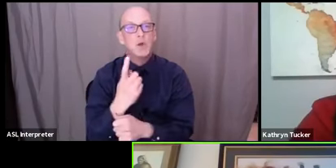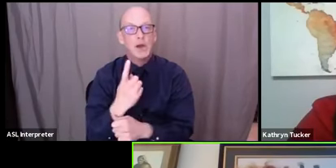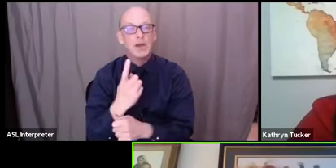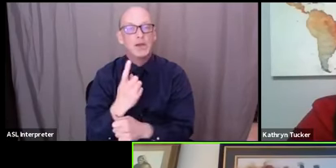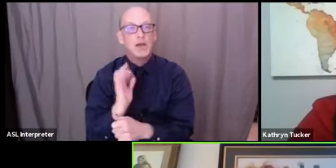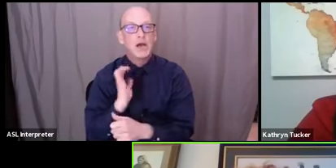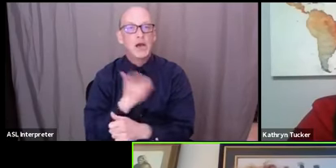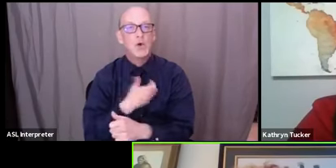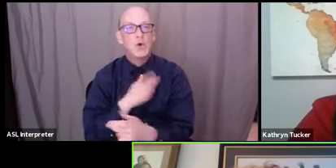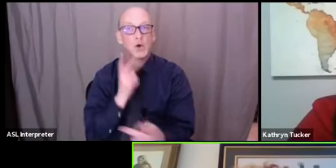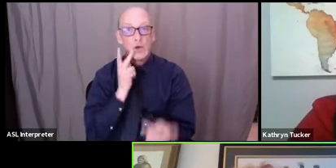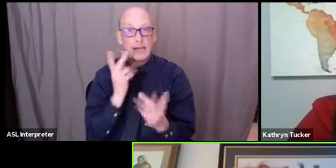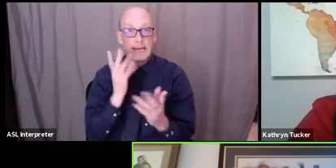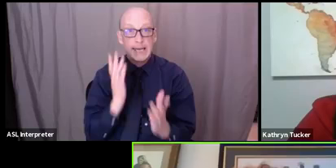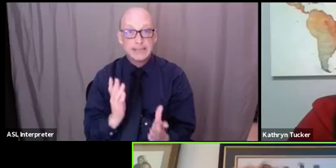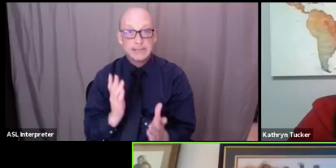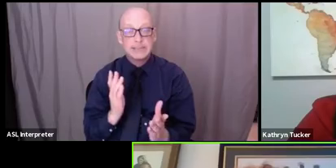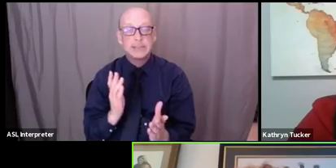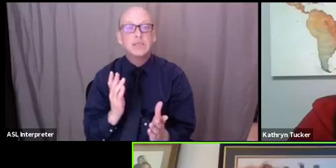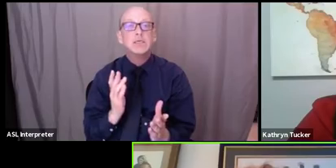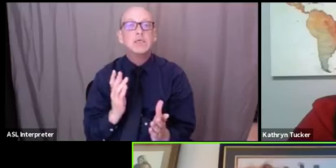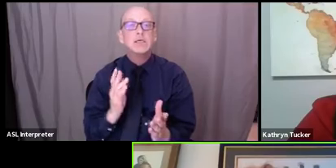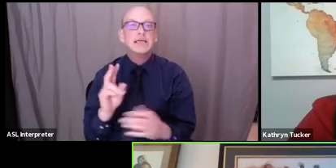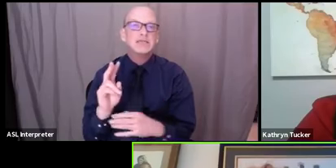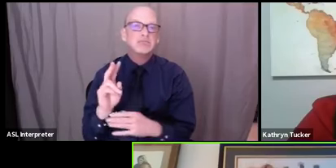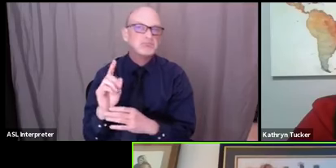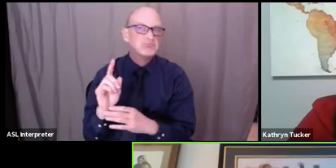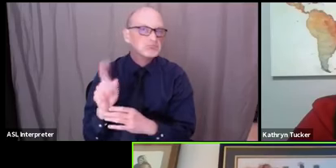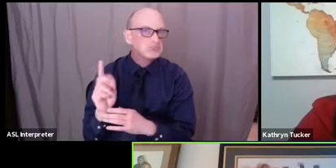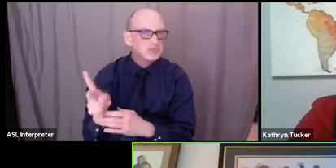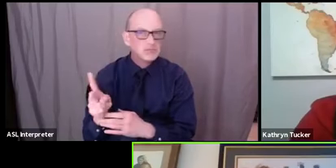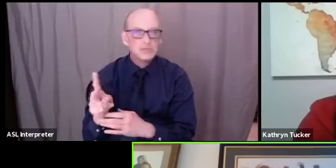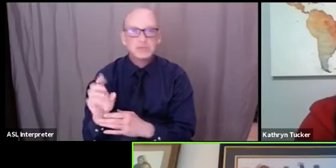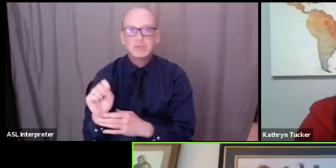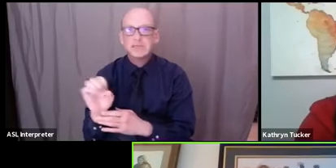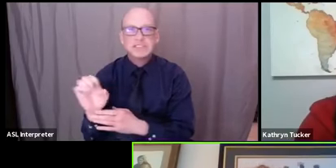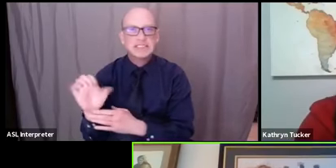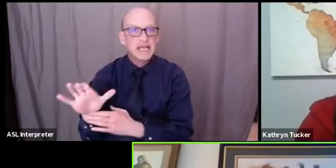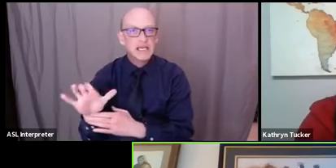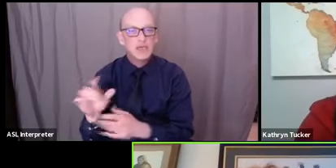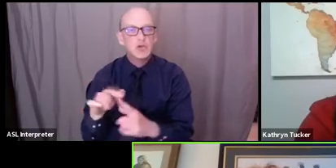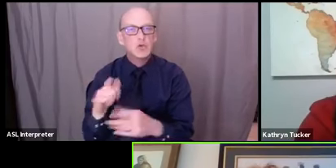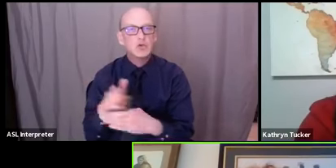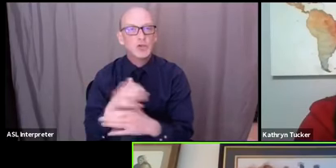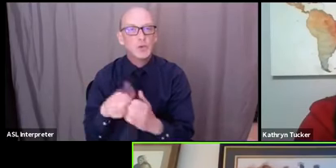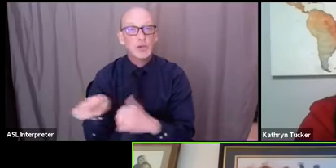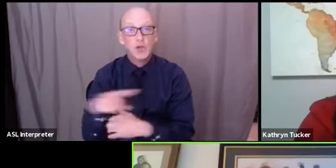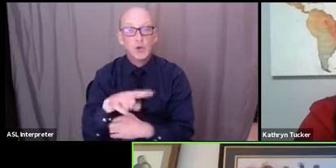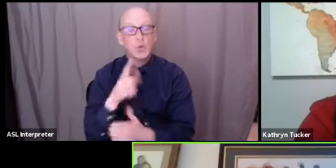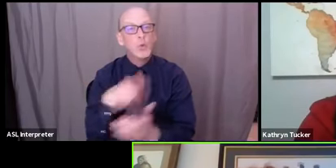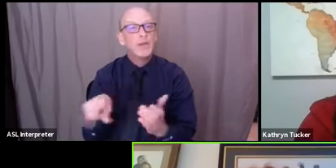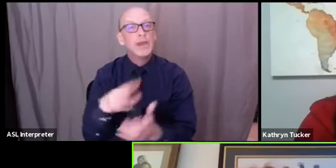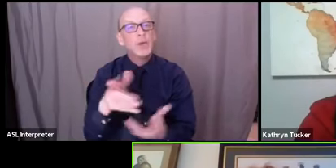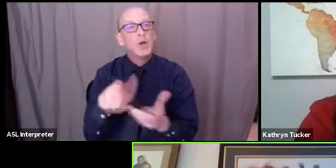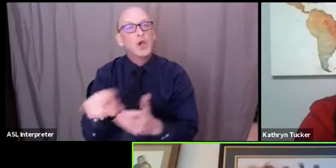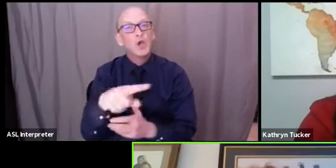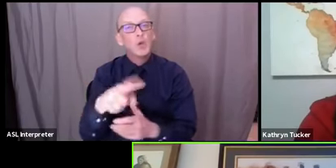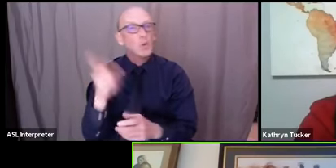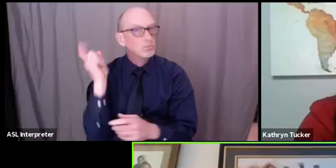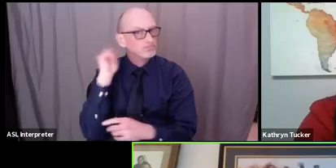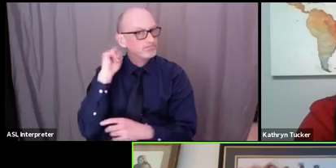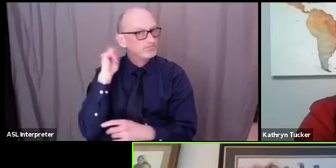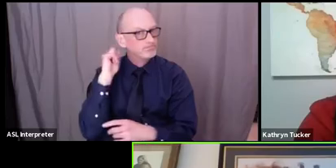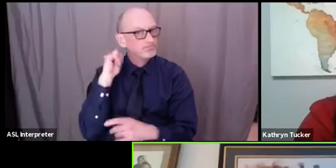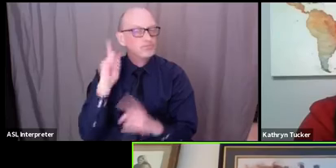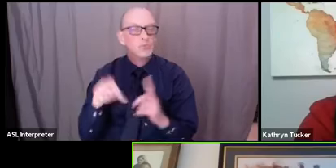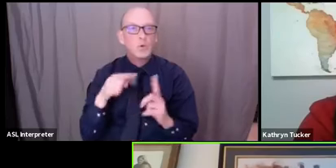our guests um just a second or so to share with you what they want you to keep in mind as you are